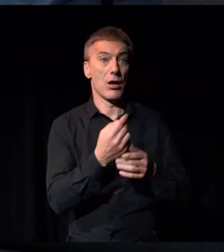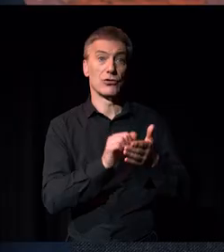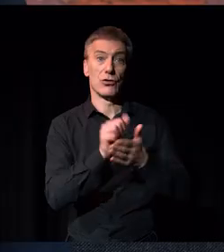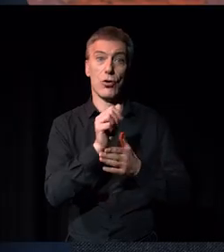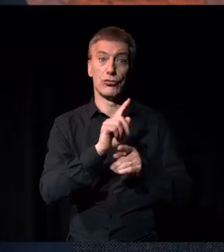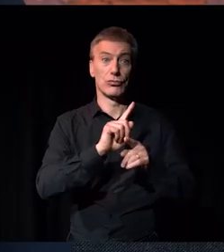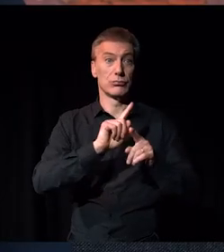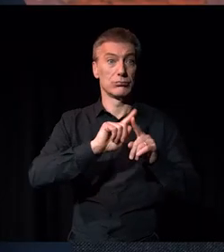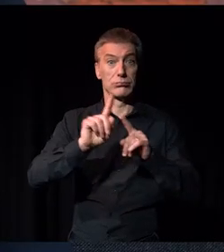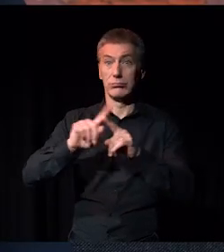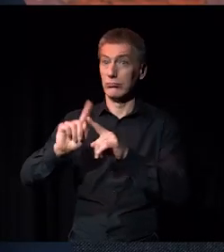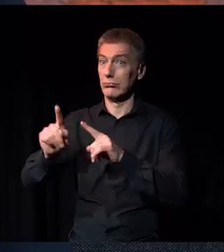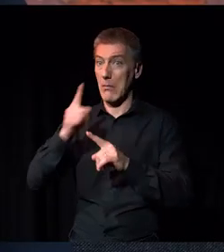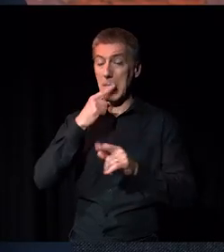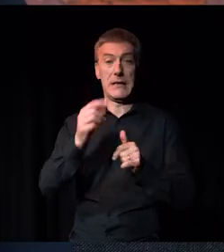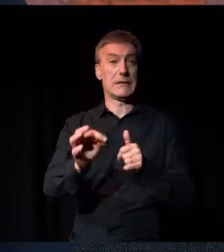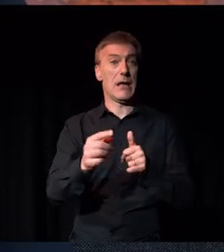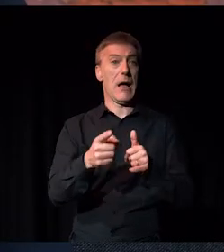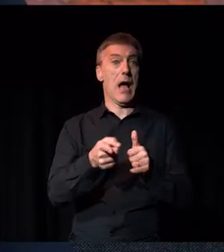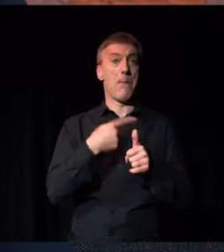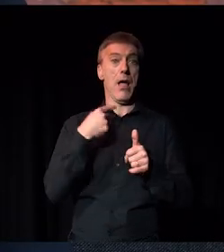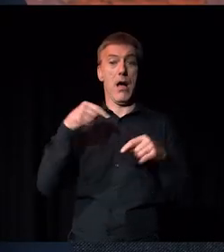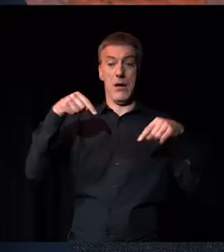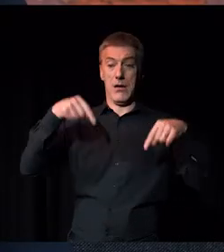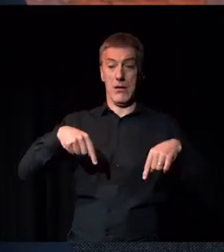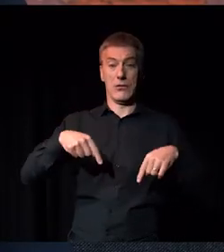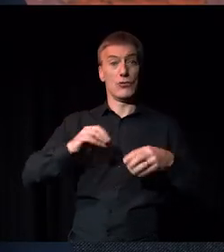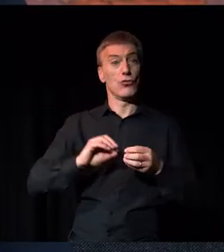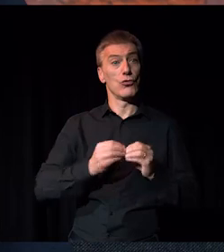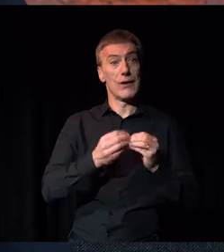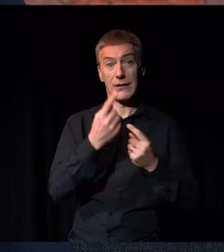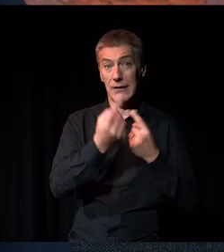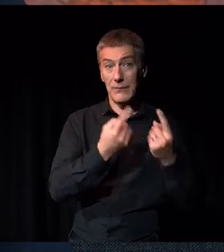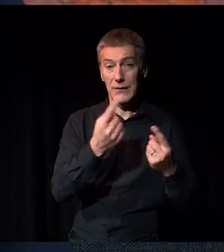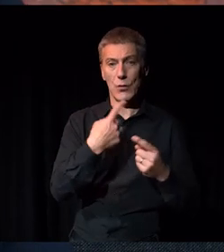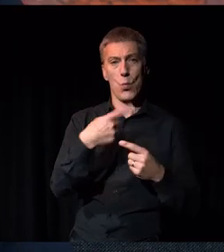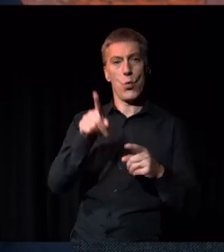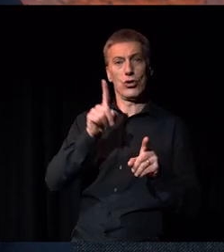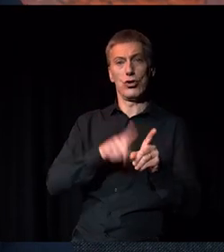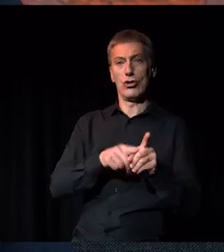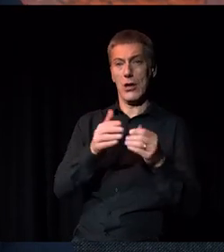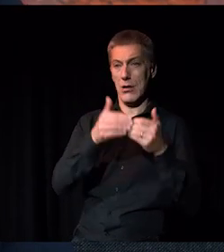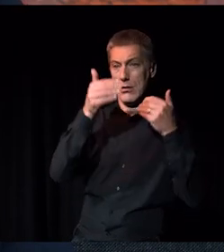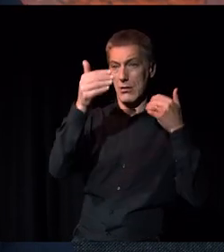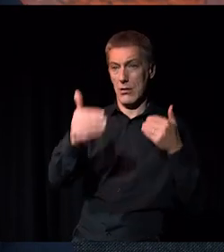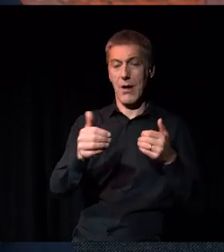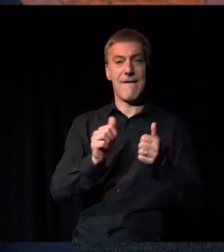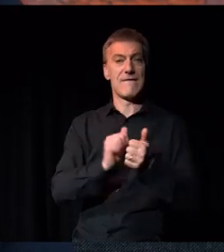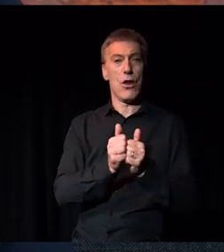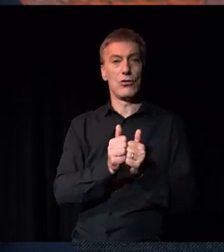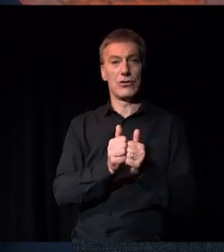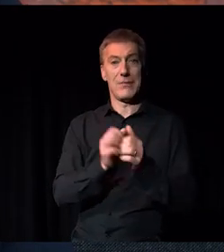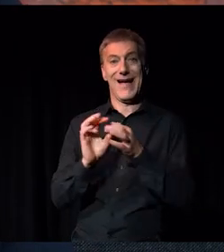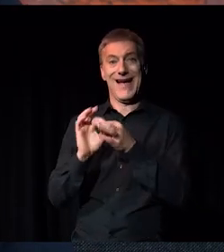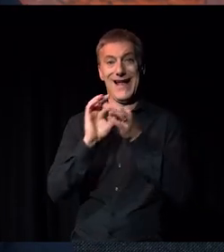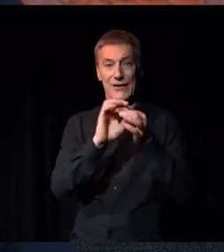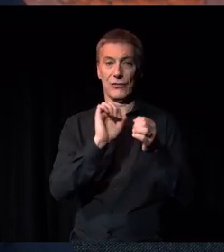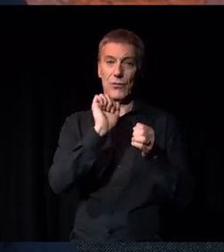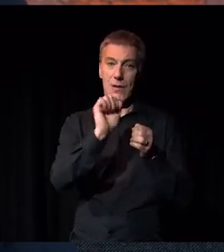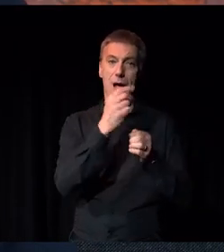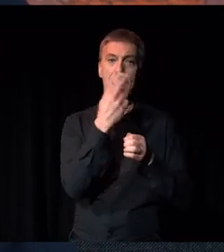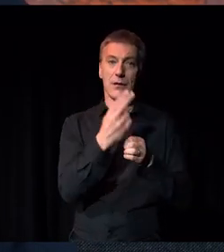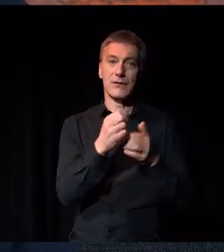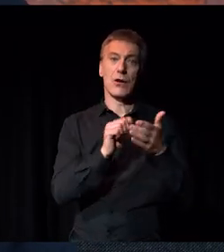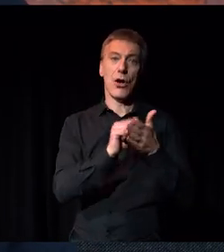the sector to apply to create a year long fellowship, which is attached to their artistic leadership and cultural leadership,